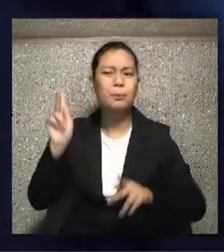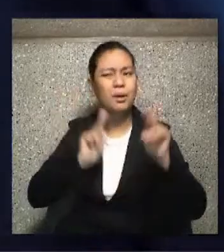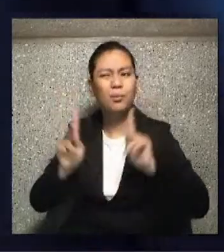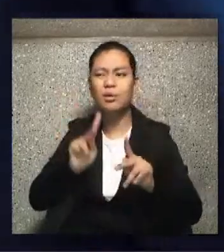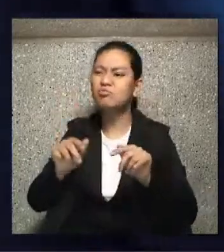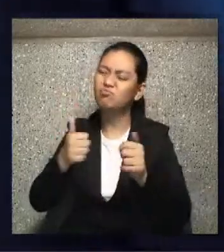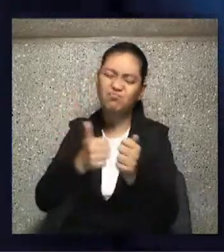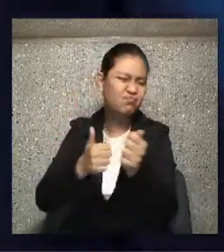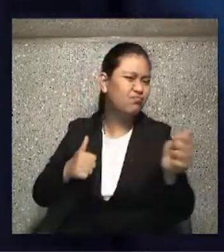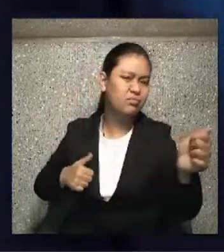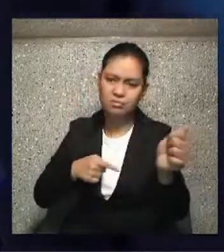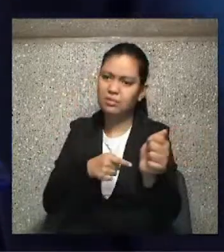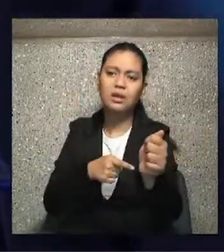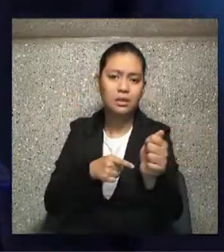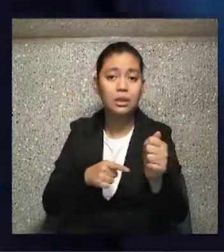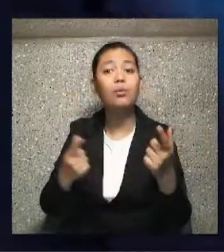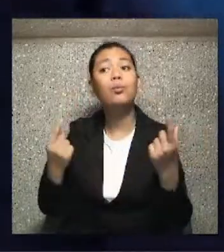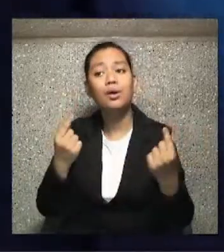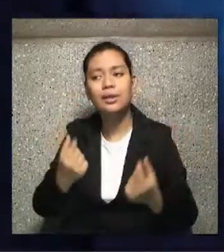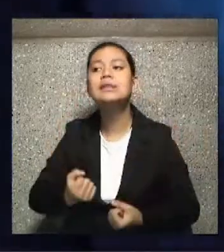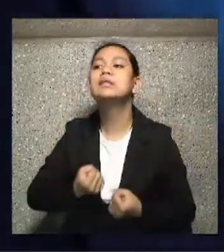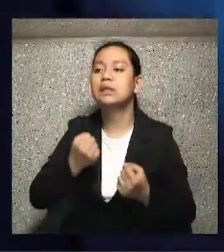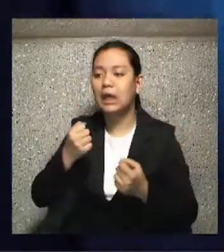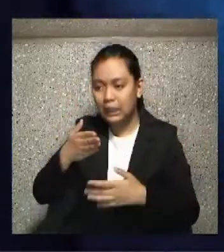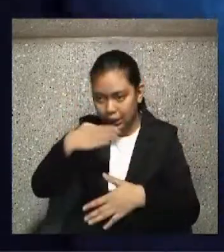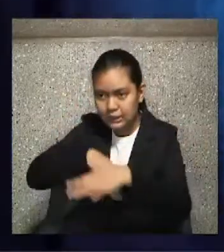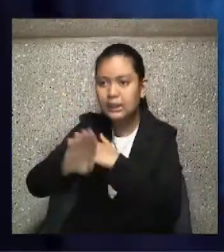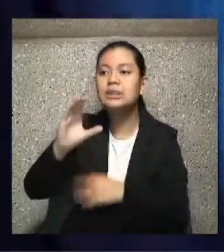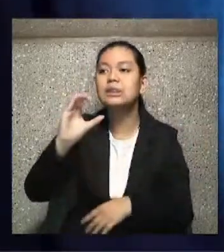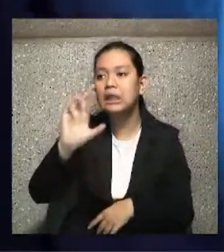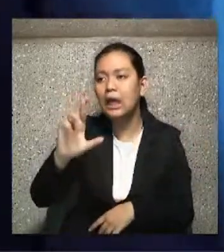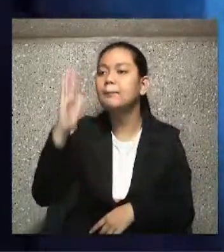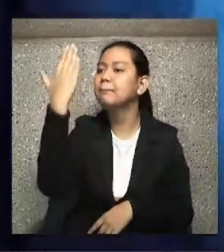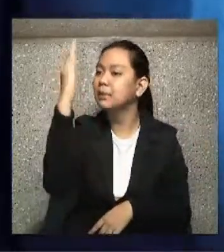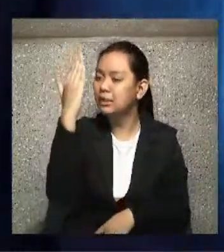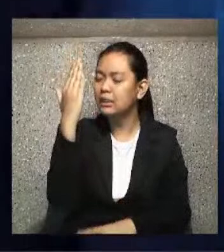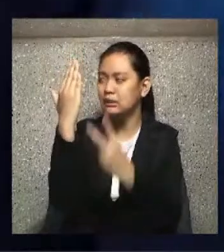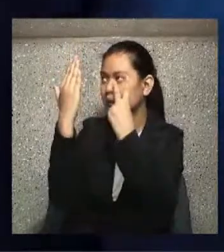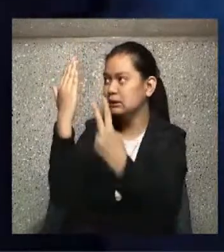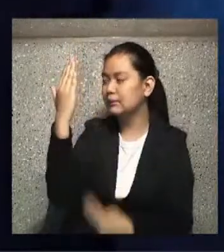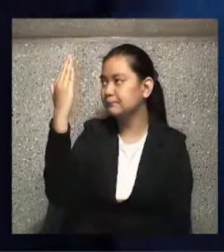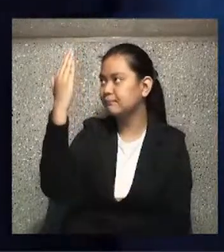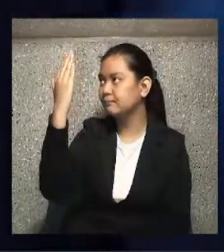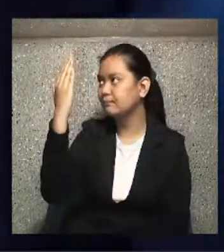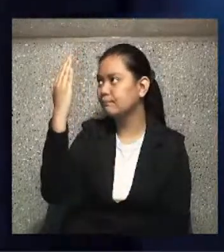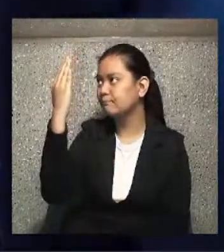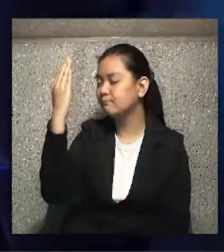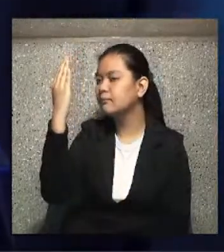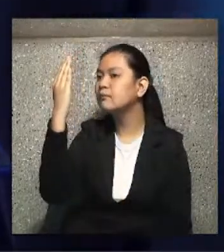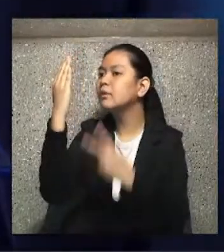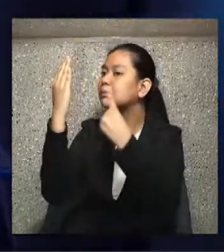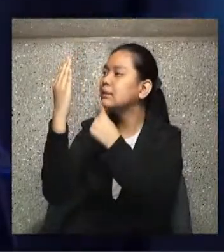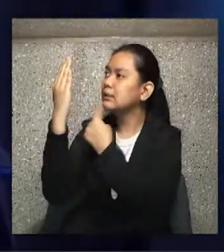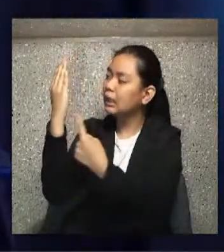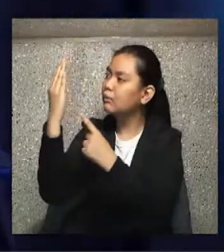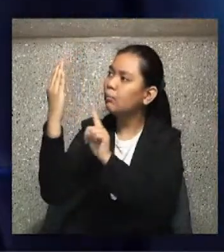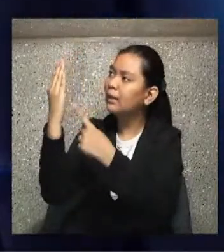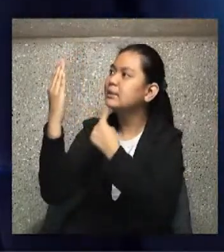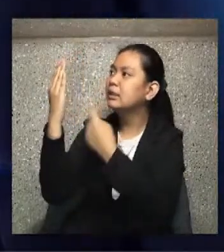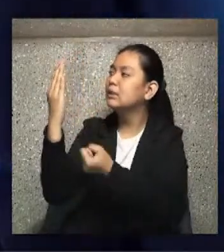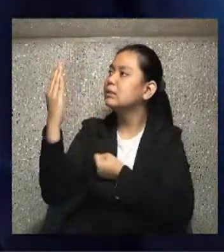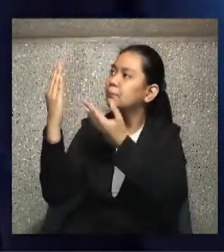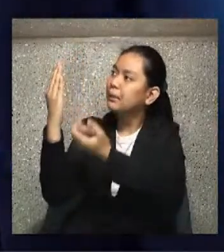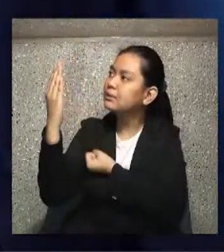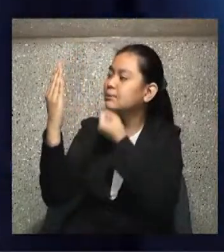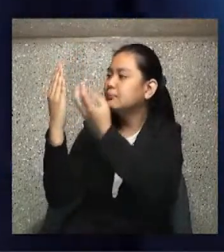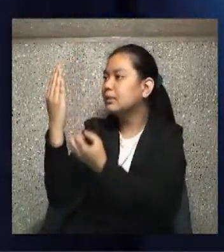Go to the CR, look in the mirror, see the man, the woman, the teenager, that has just been forgiven, and then say to that person